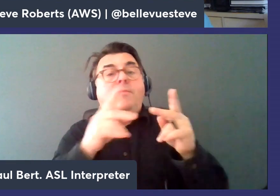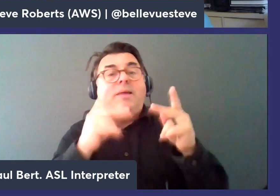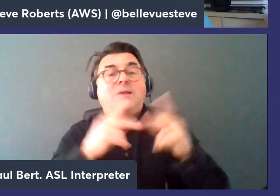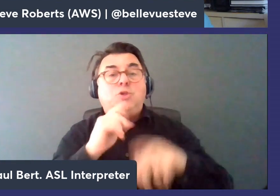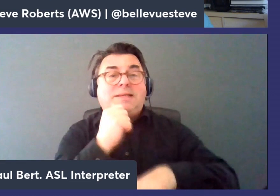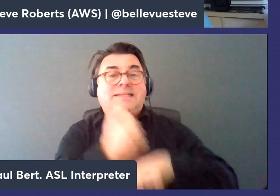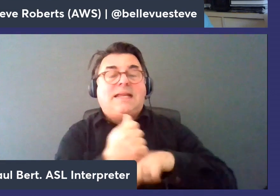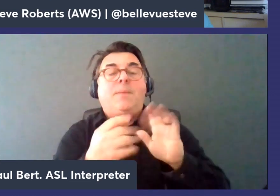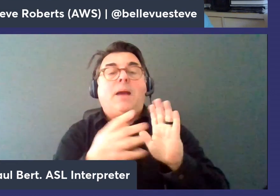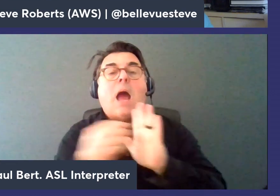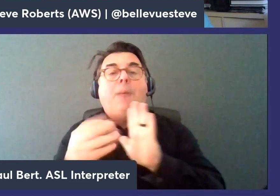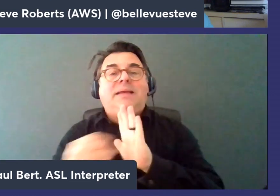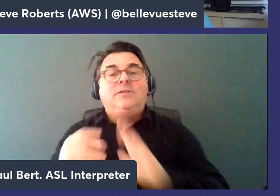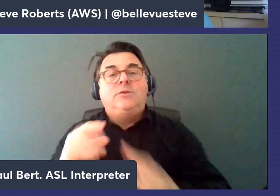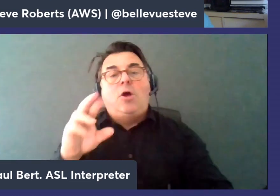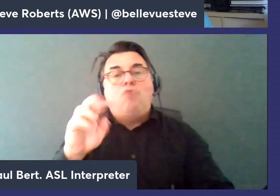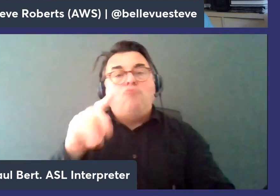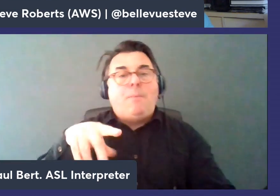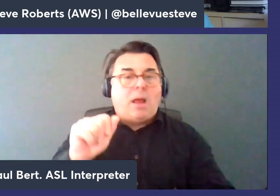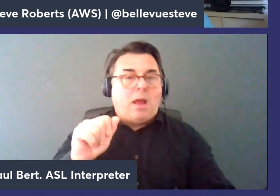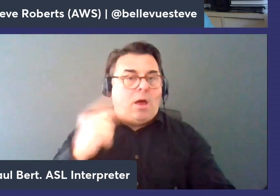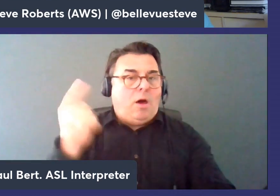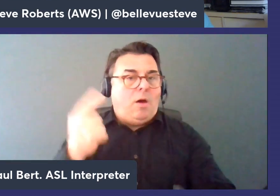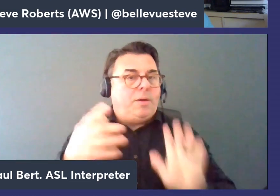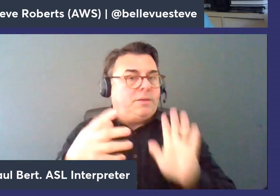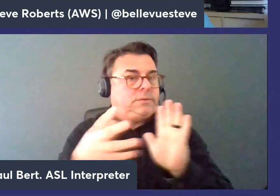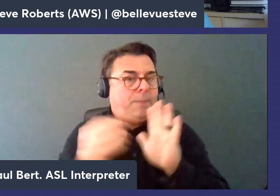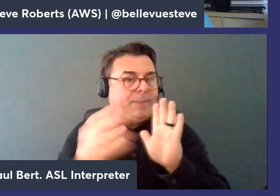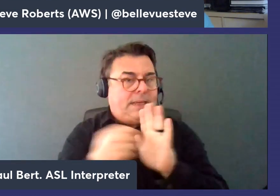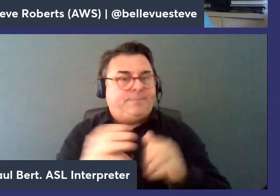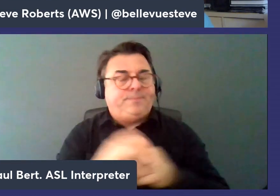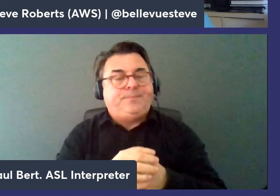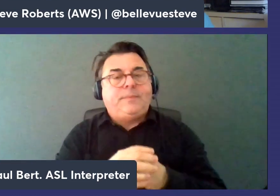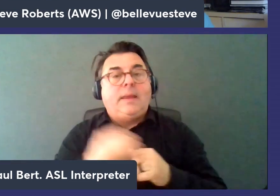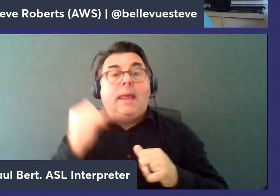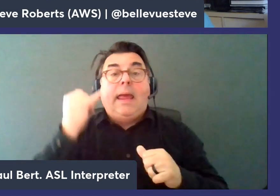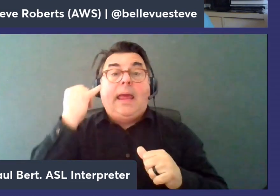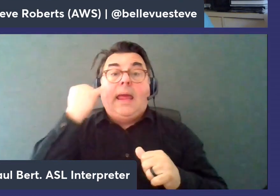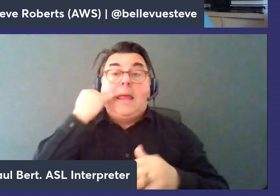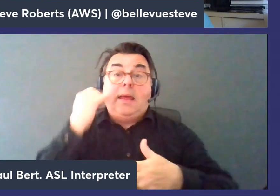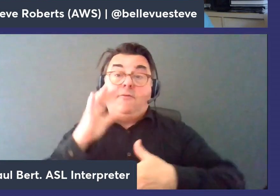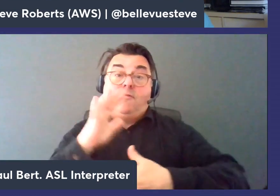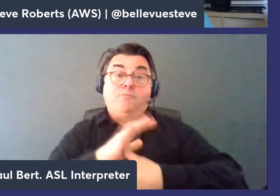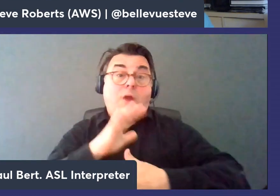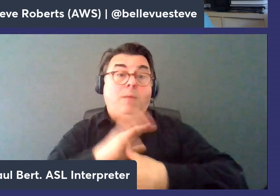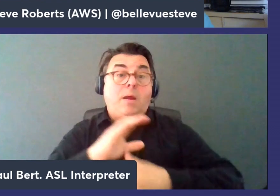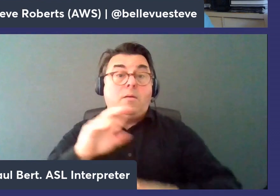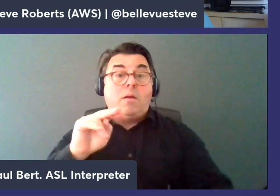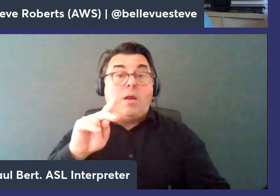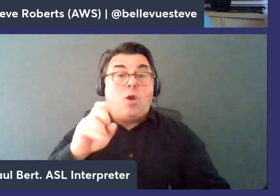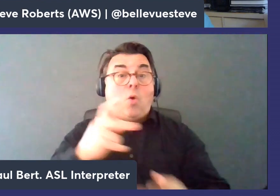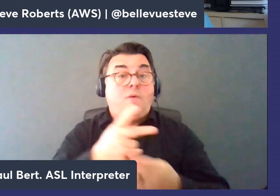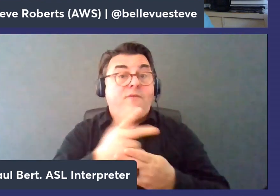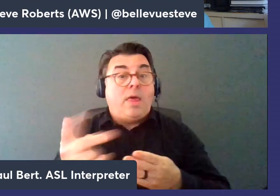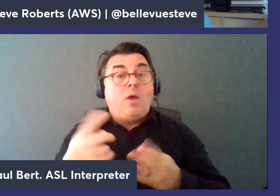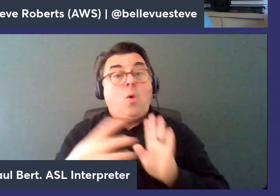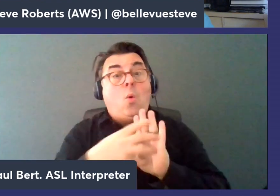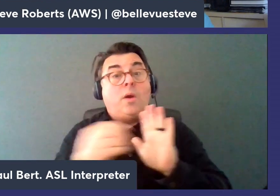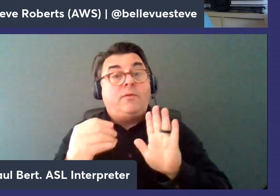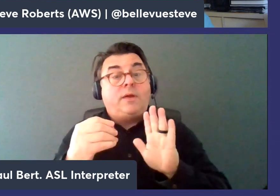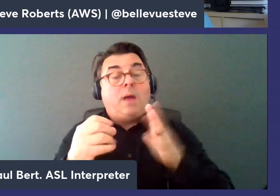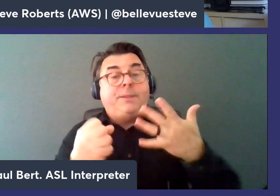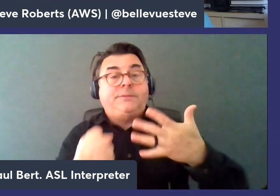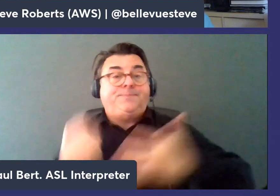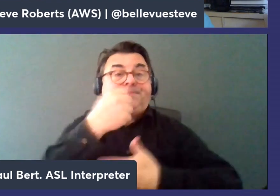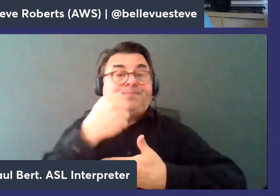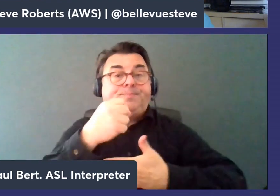replicas uh that are always replicating uh data and in case of a primary node failure one of your replicas automatically is promoted to